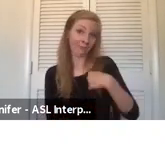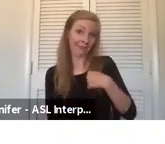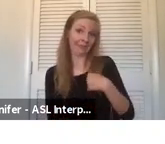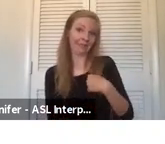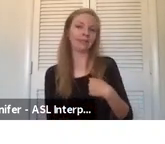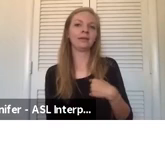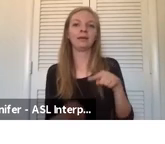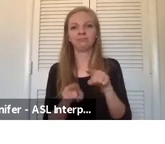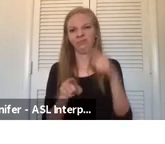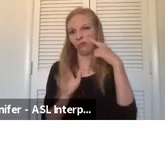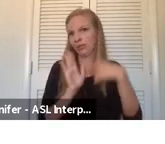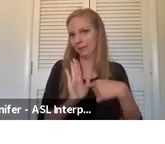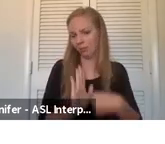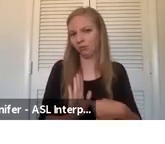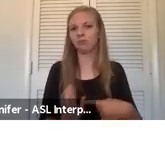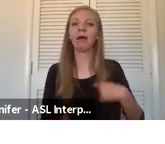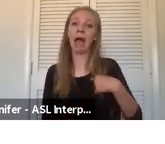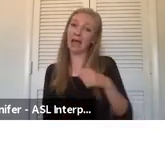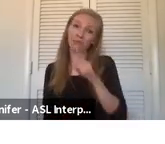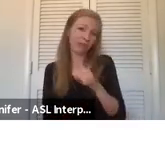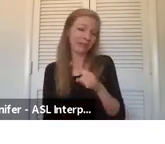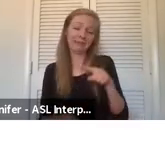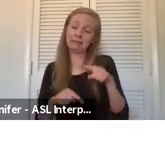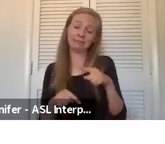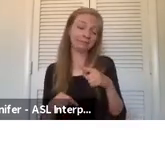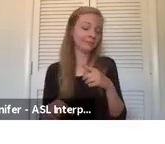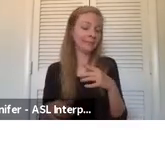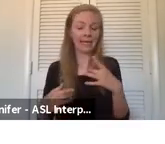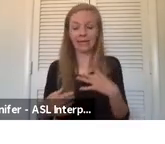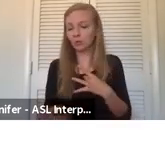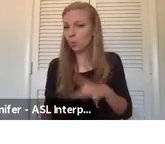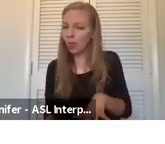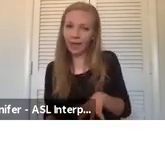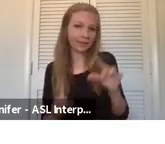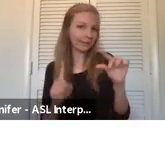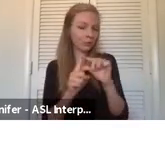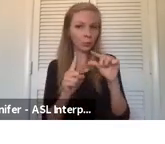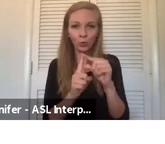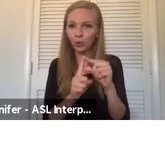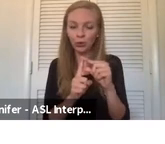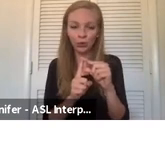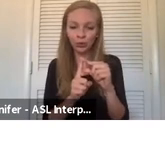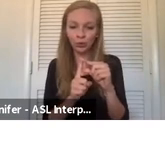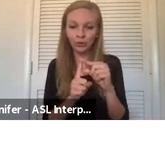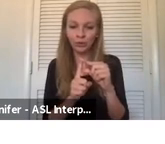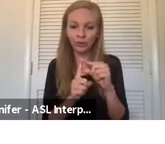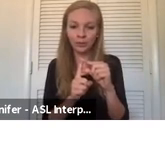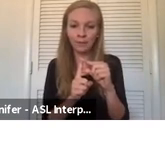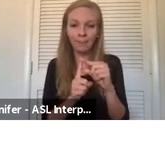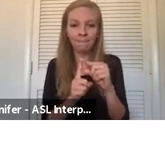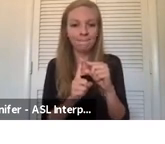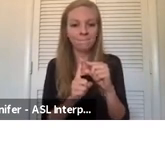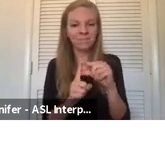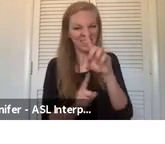an example, I really, I can't stand the terminology based on that word